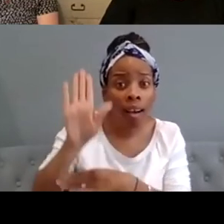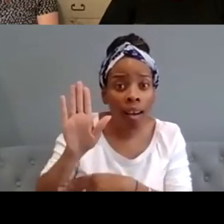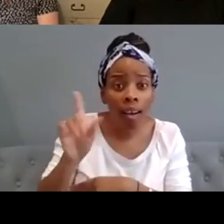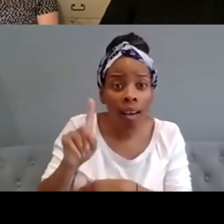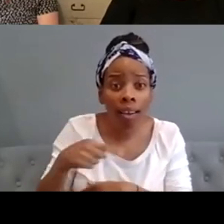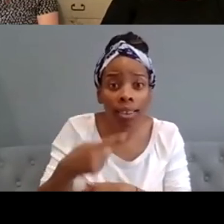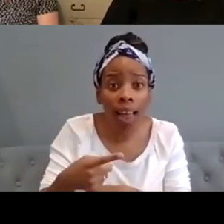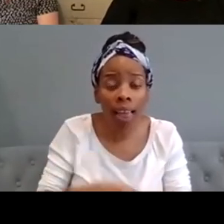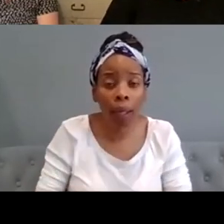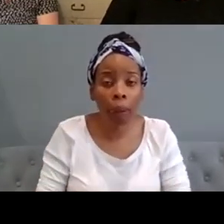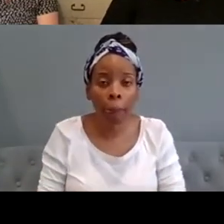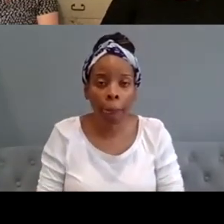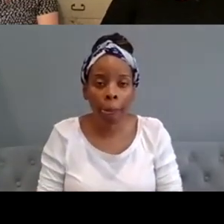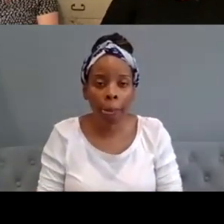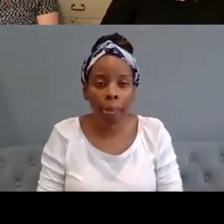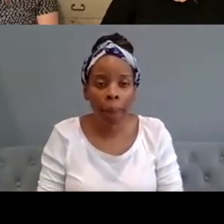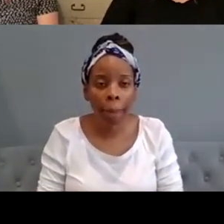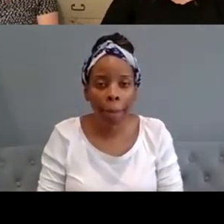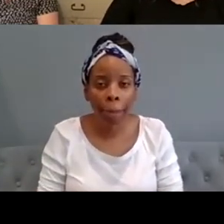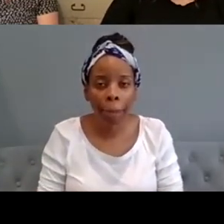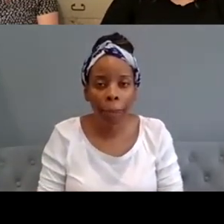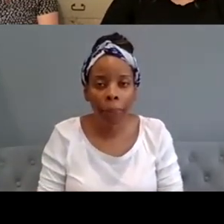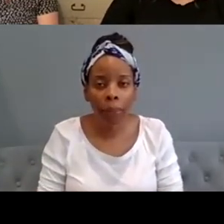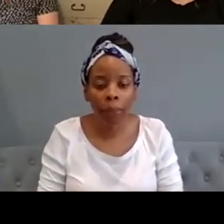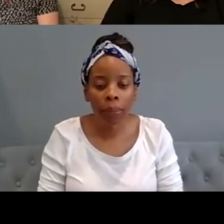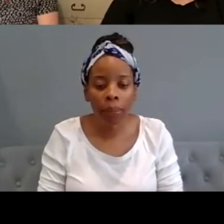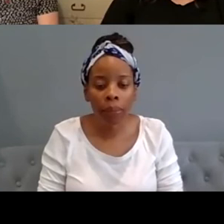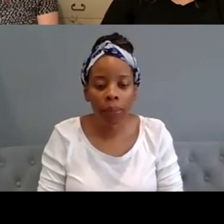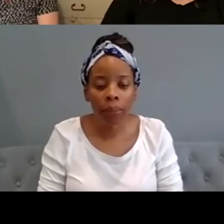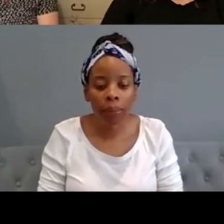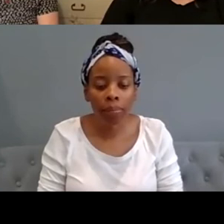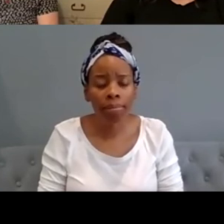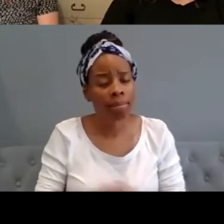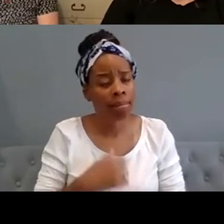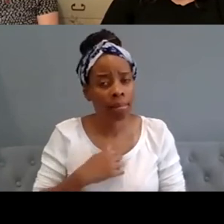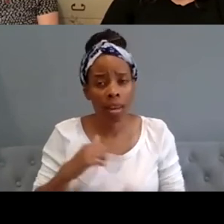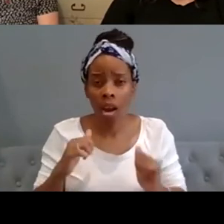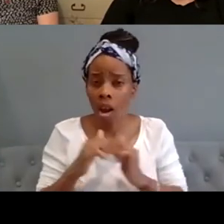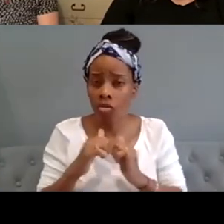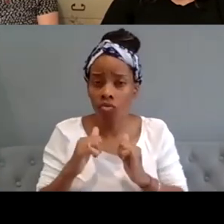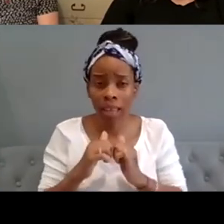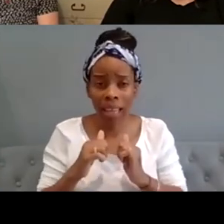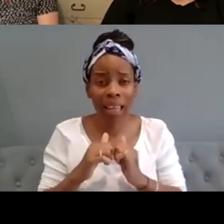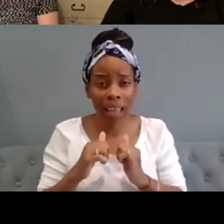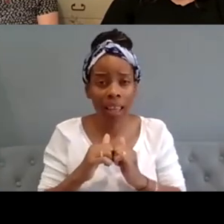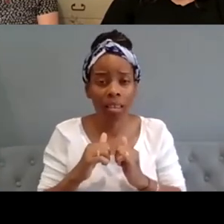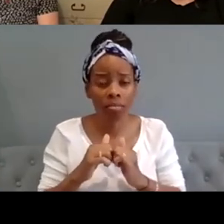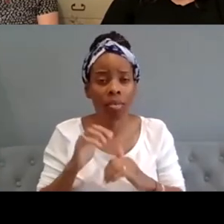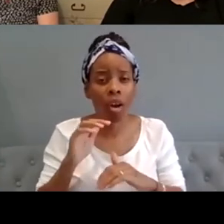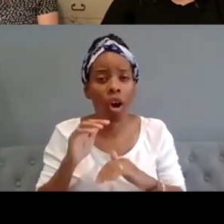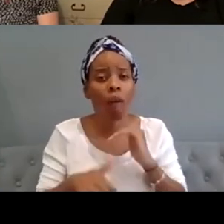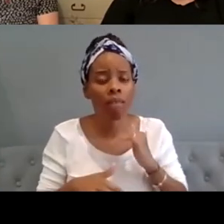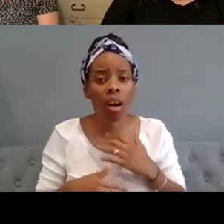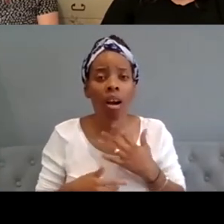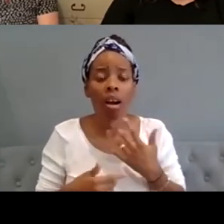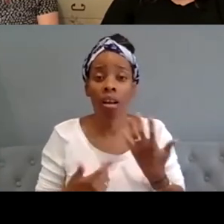on what tim tim was saying yeah i did i just wanted to agree completely about um the surprises that can